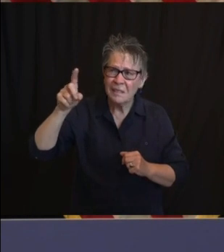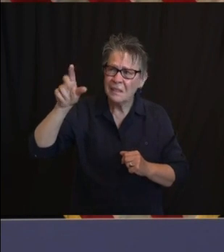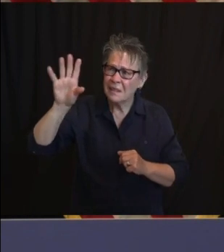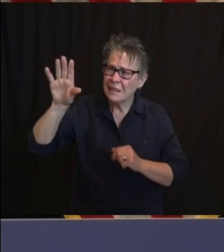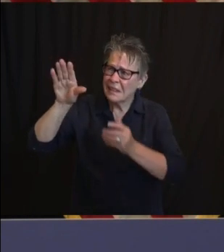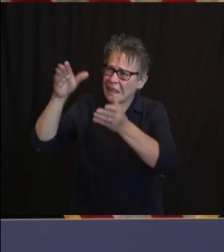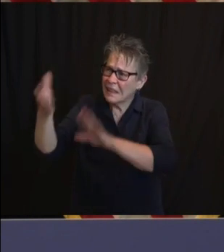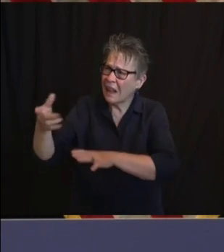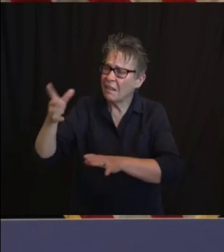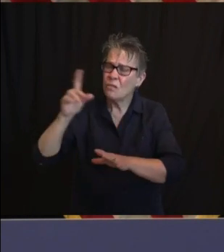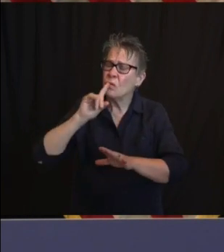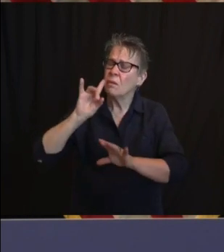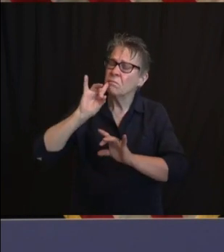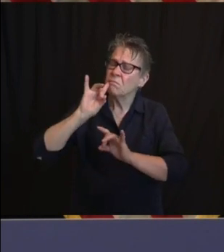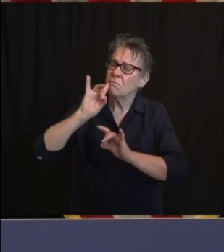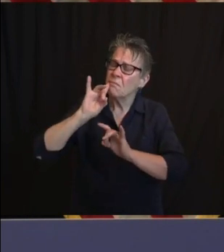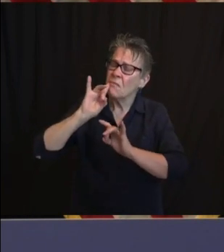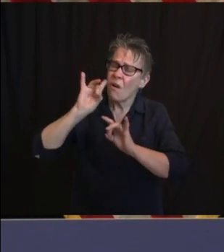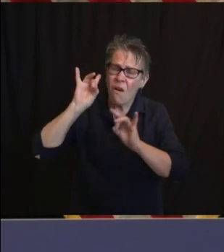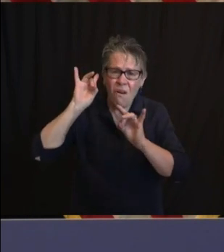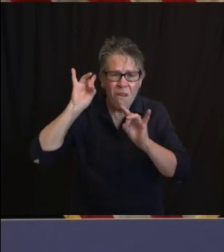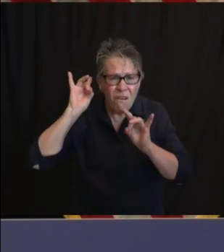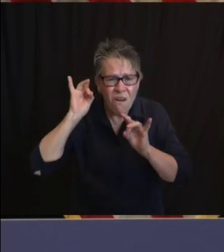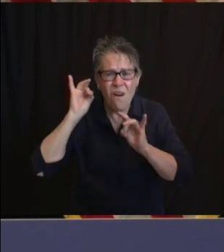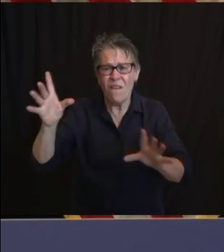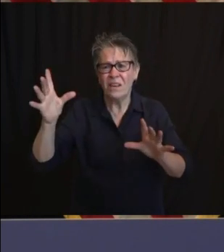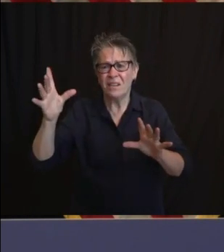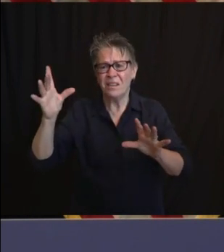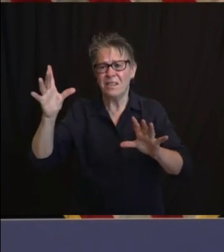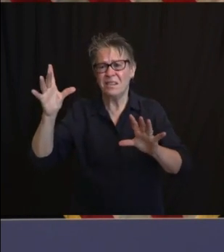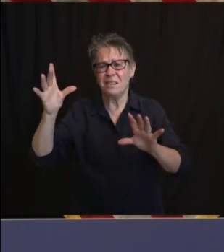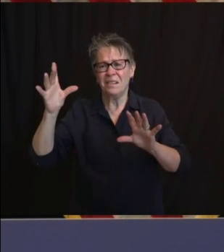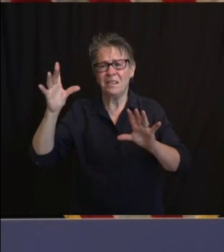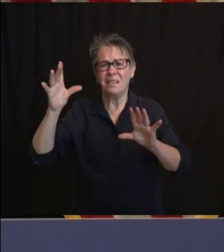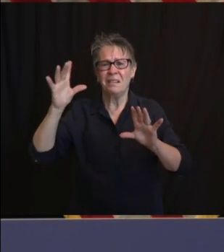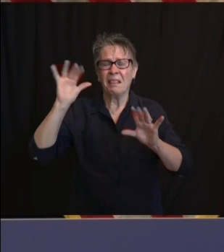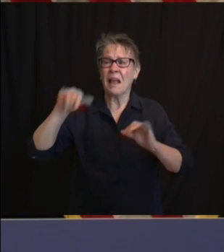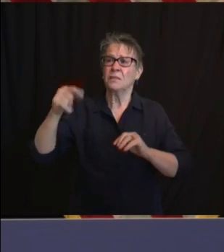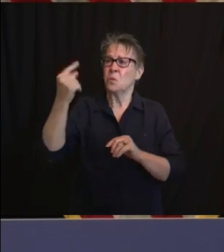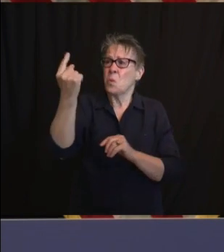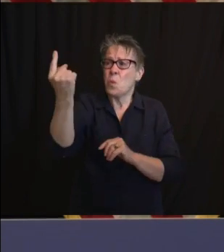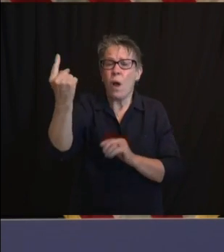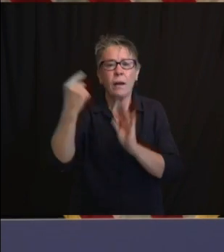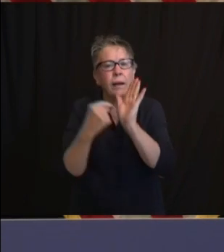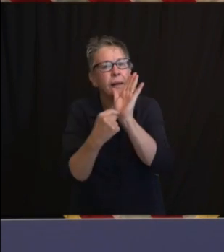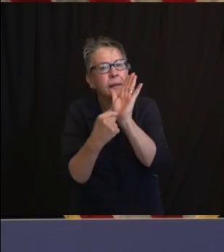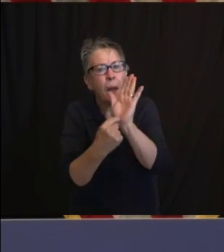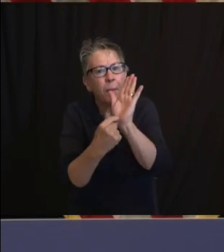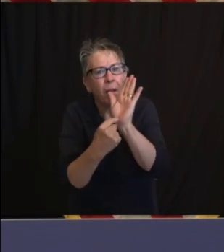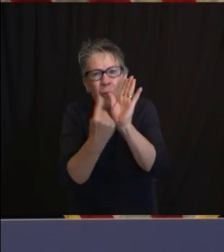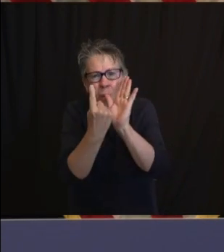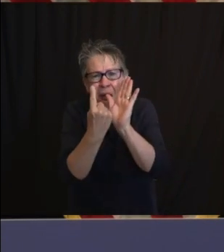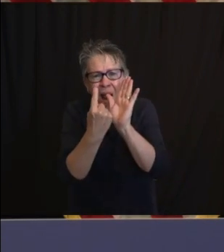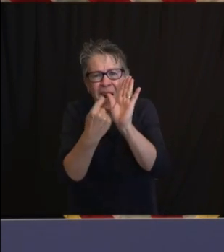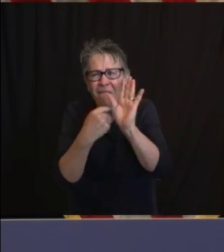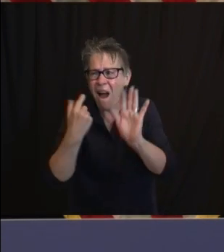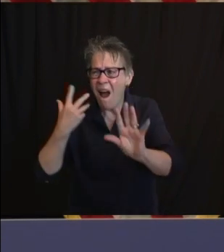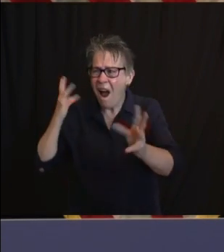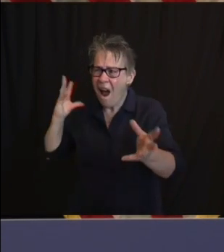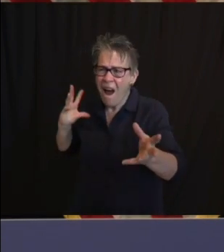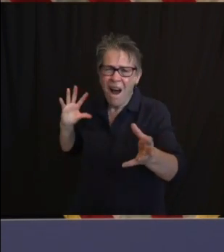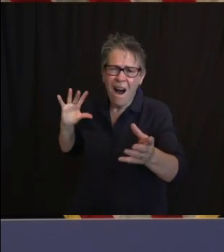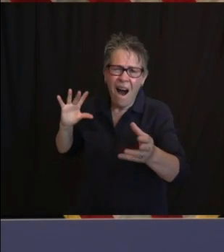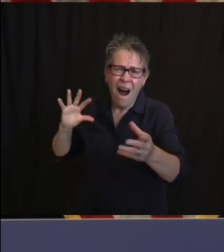screams out the systemic racism that remains in this country, but also an embrace